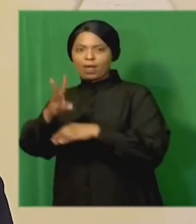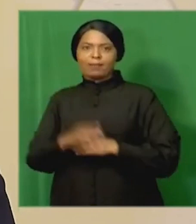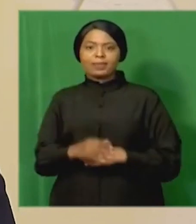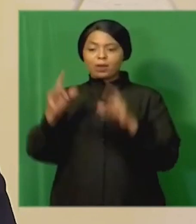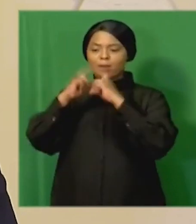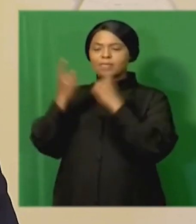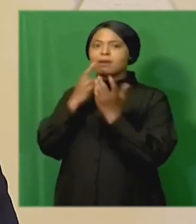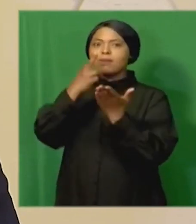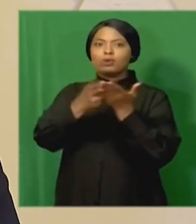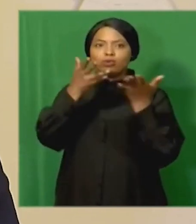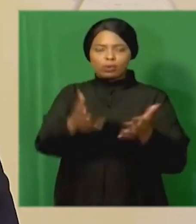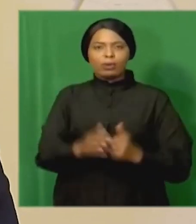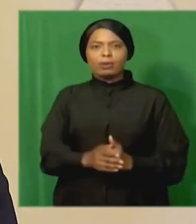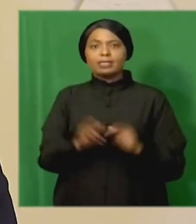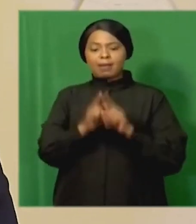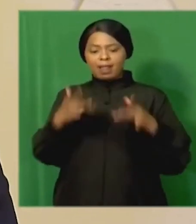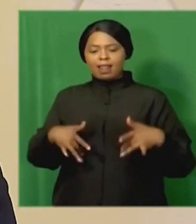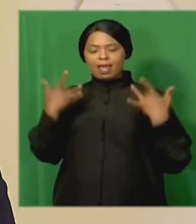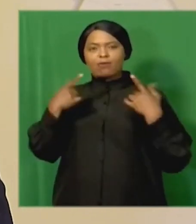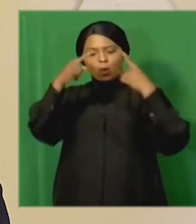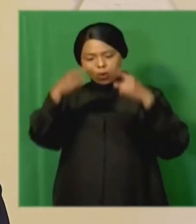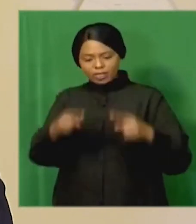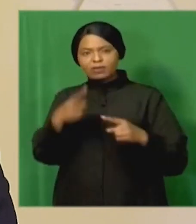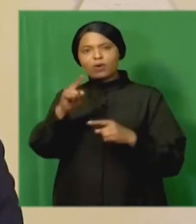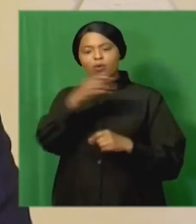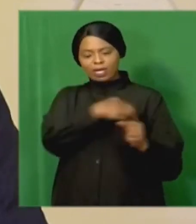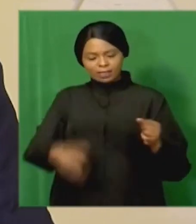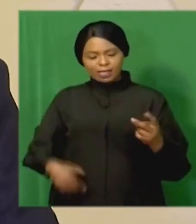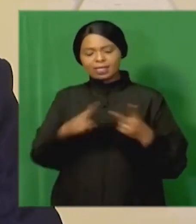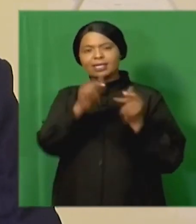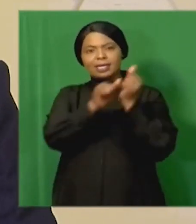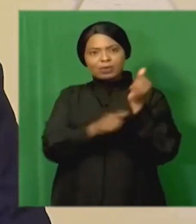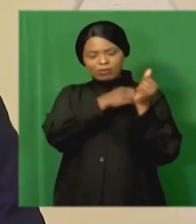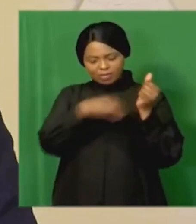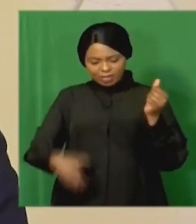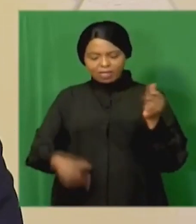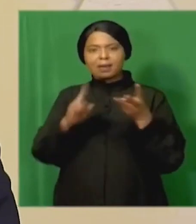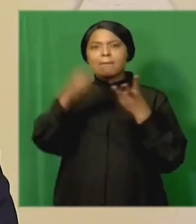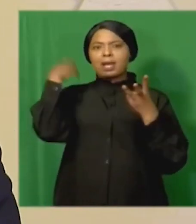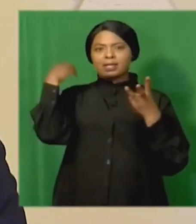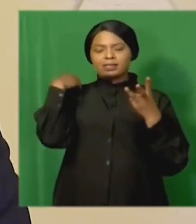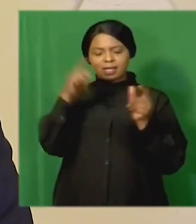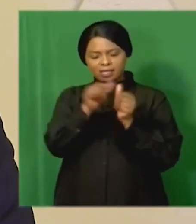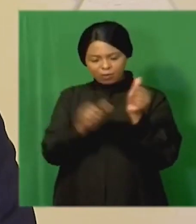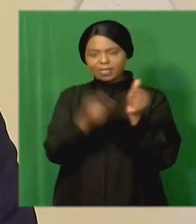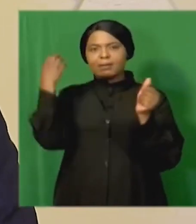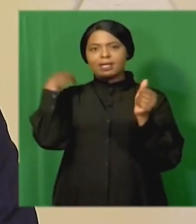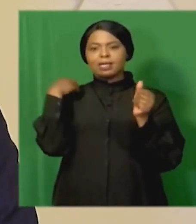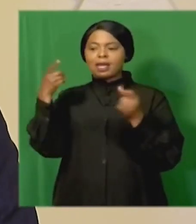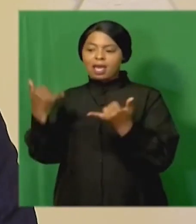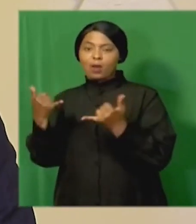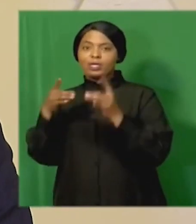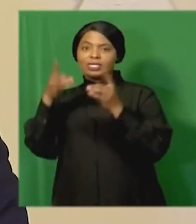lifestyle audits for the president deputy president ministers and deputy ministers is being managed by the